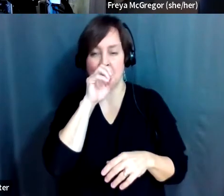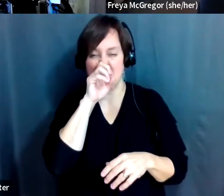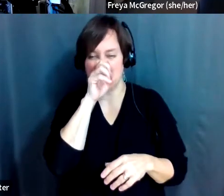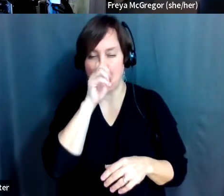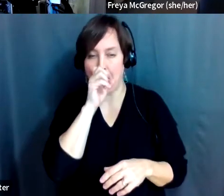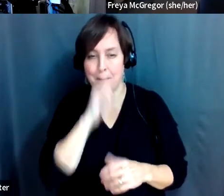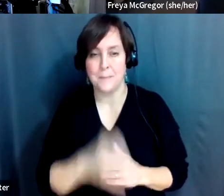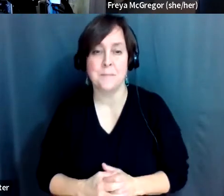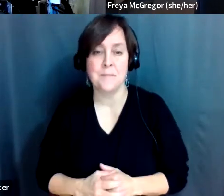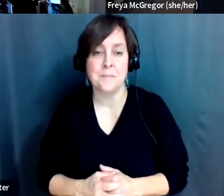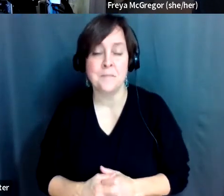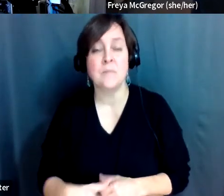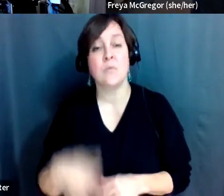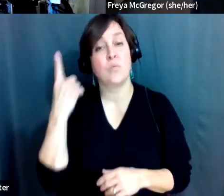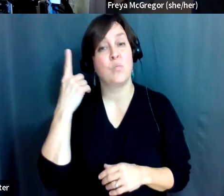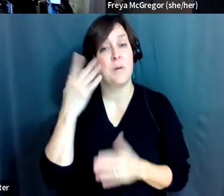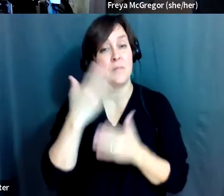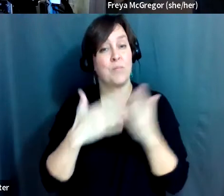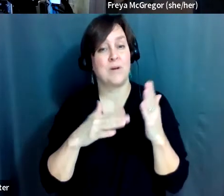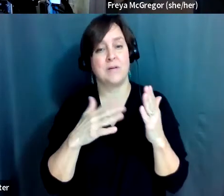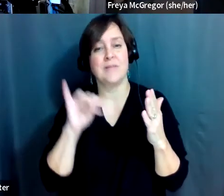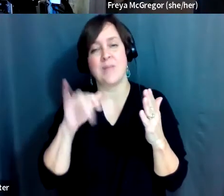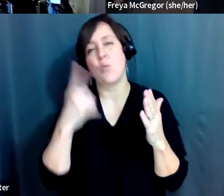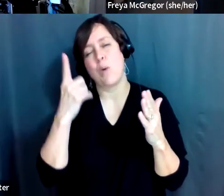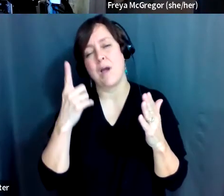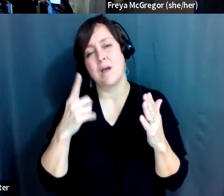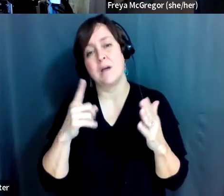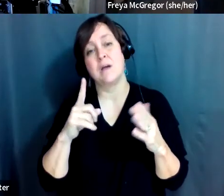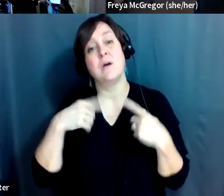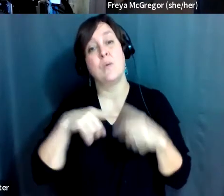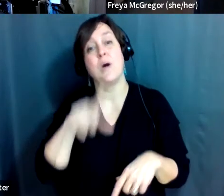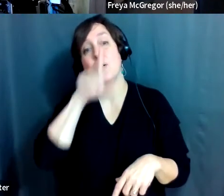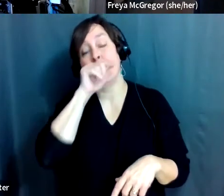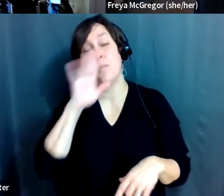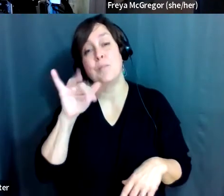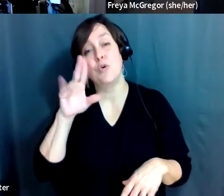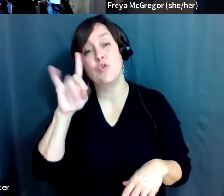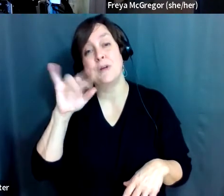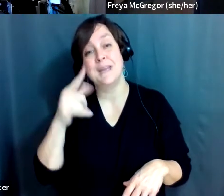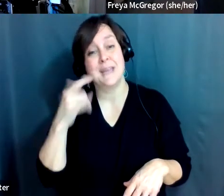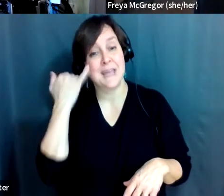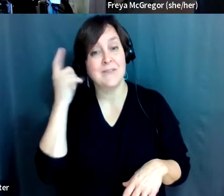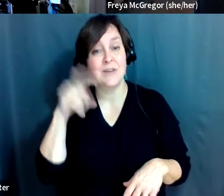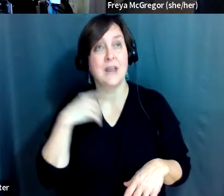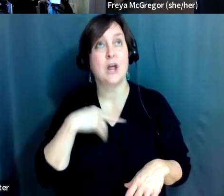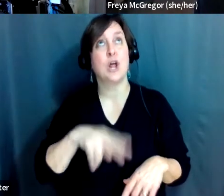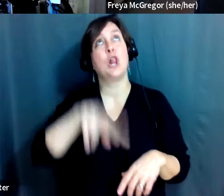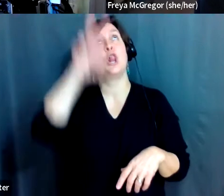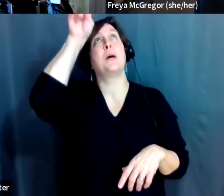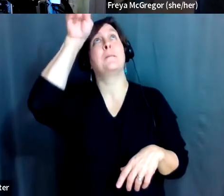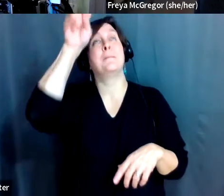one of the aspects of the, of the chair. So, when you're birding, right, if you need to look up,